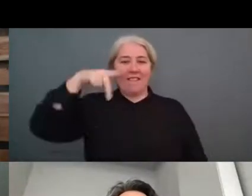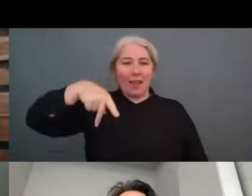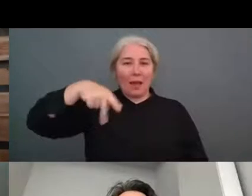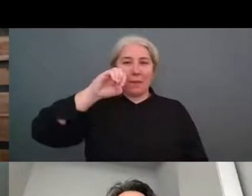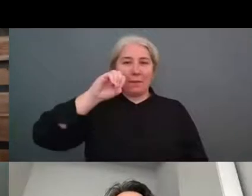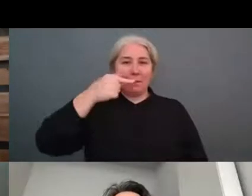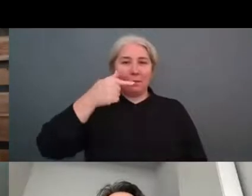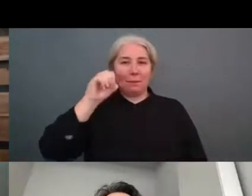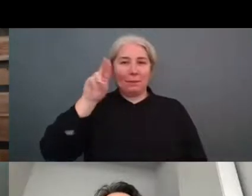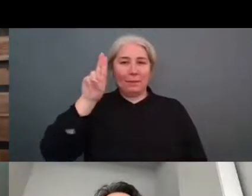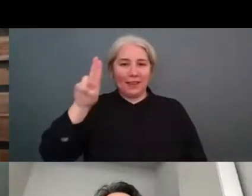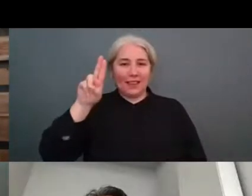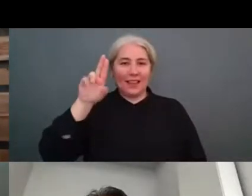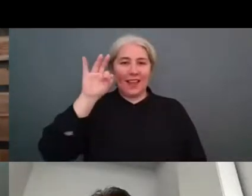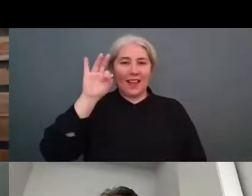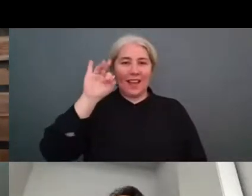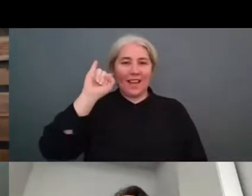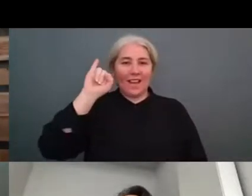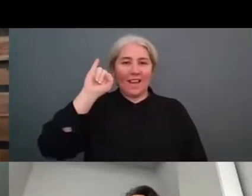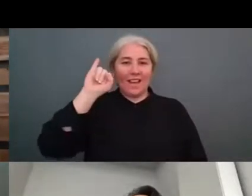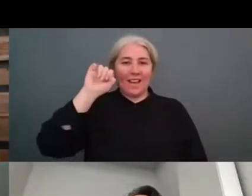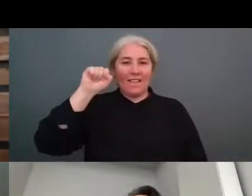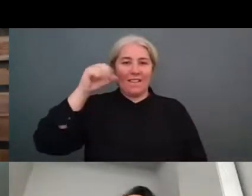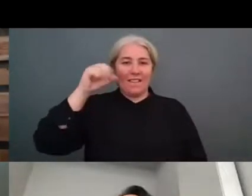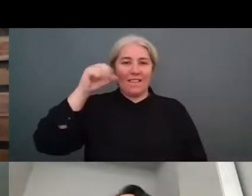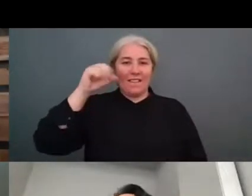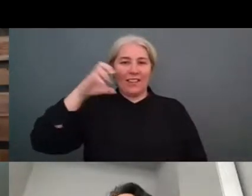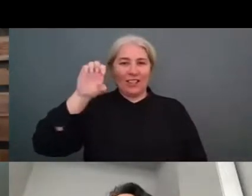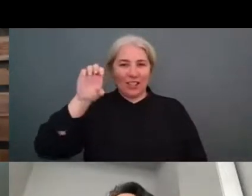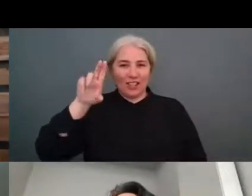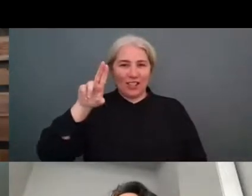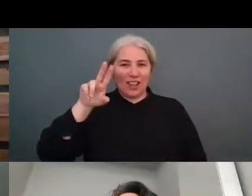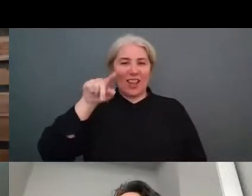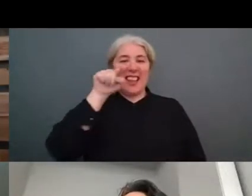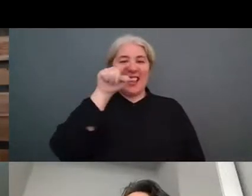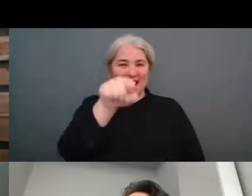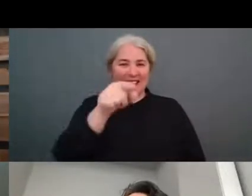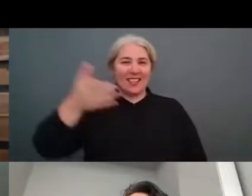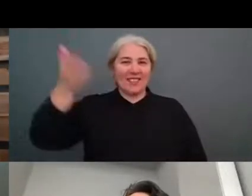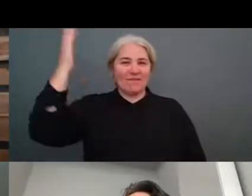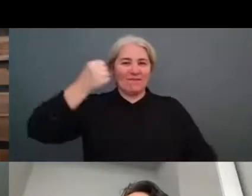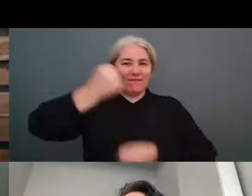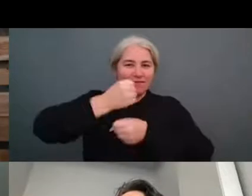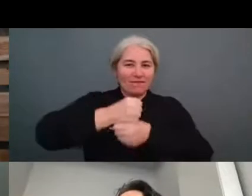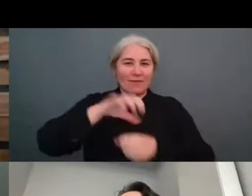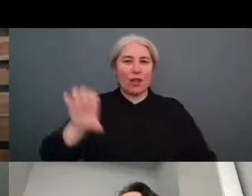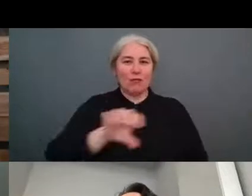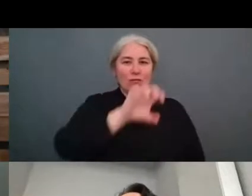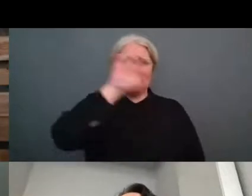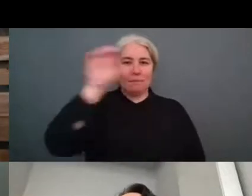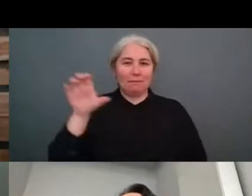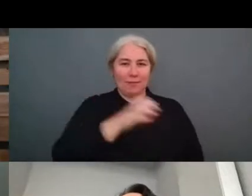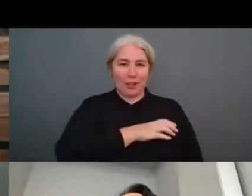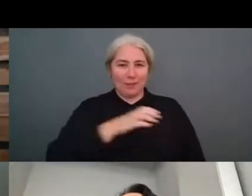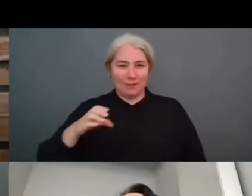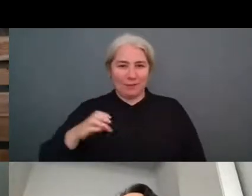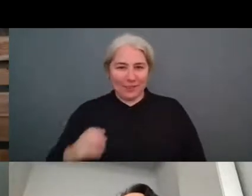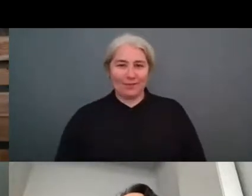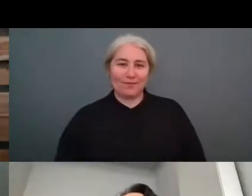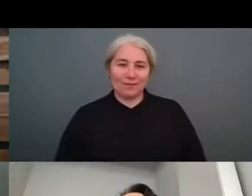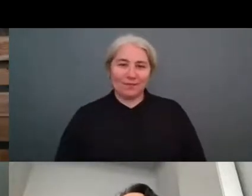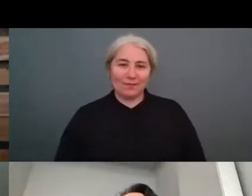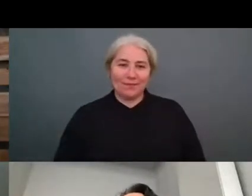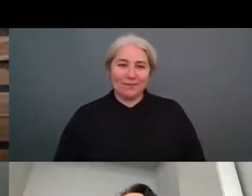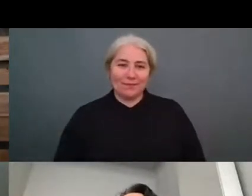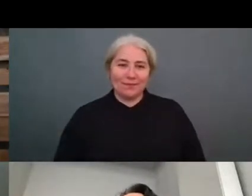will begin by a short intro intro introduction made by yourself i think it's the it's the easiest way